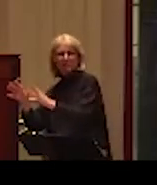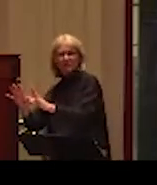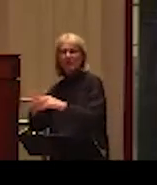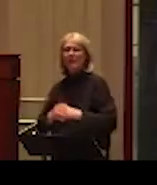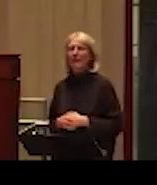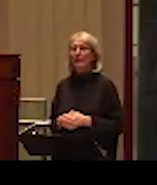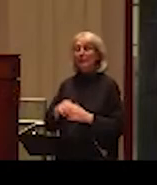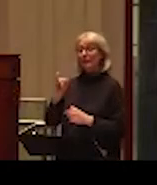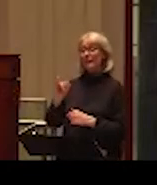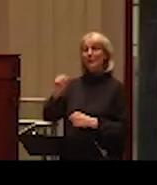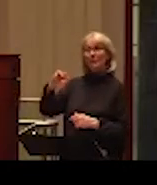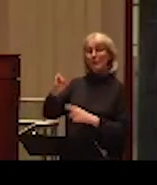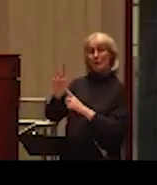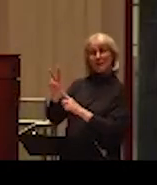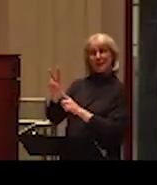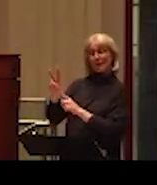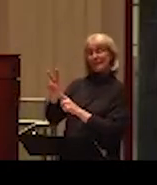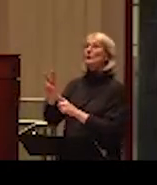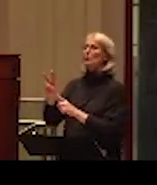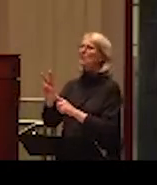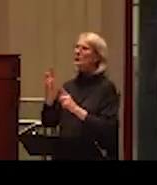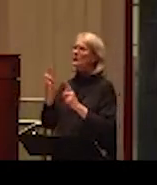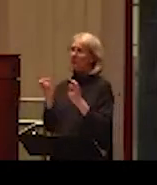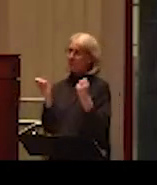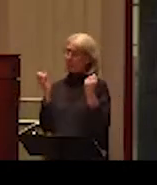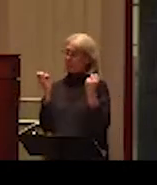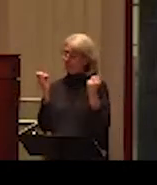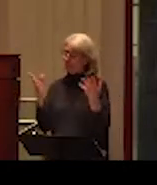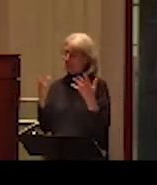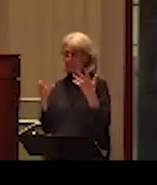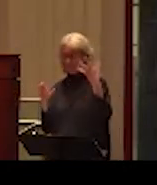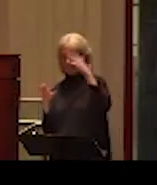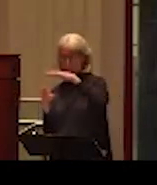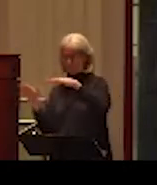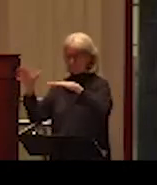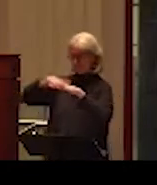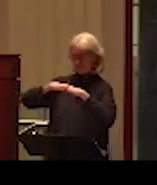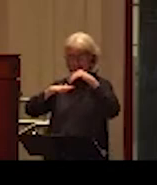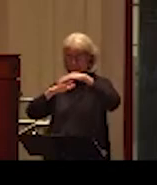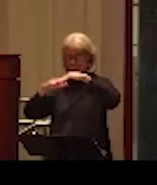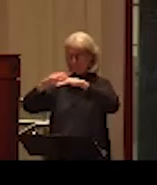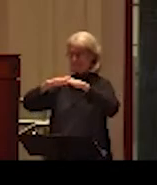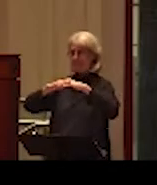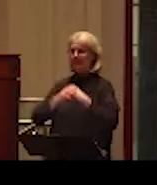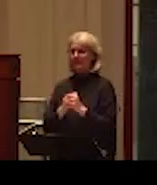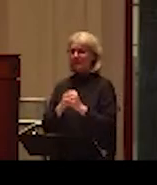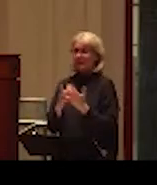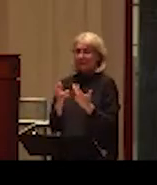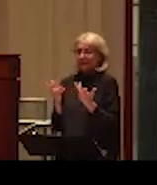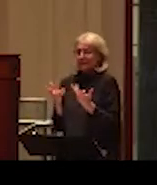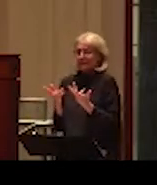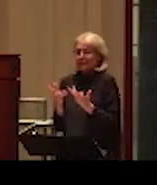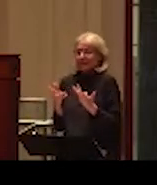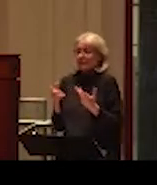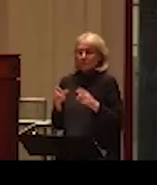that intimate partner violence is an extremely complex phenomenon. When both partners come in relationship because of